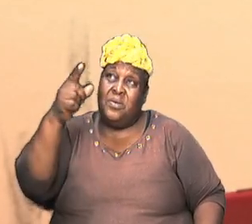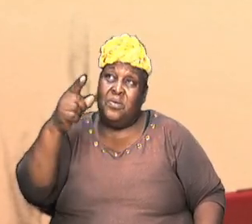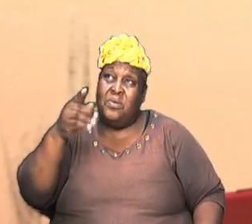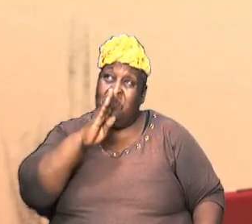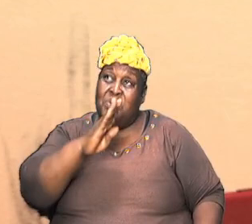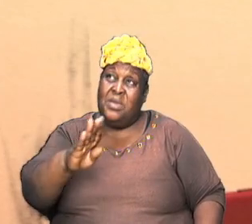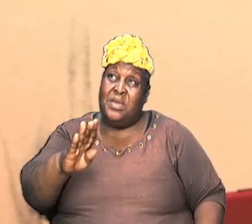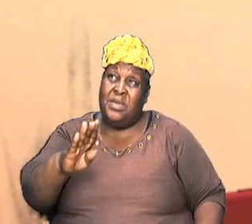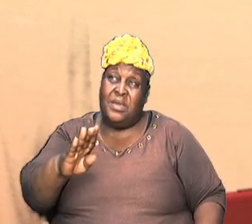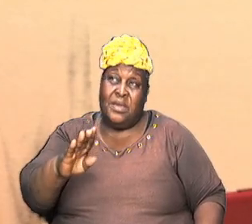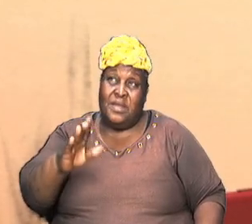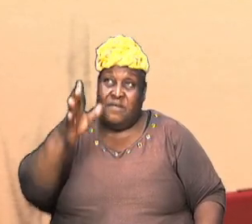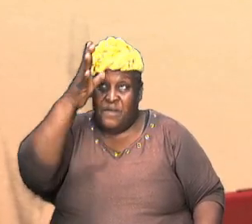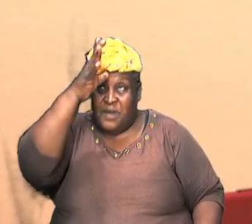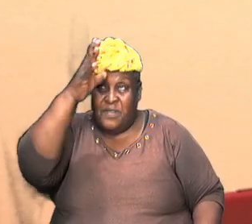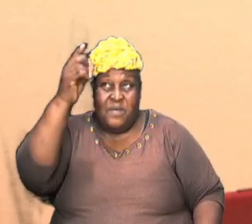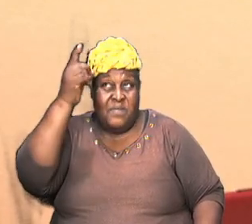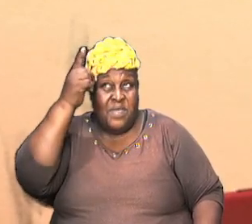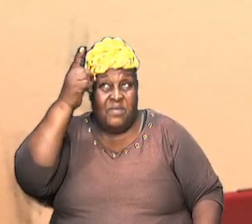the son of David